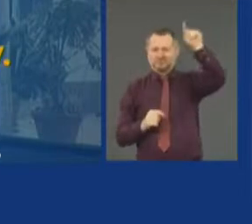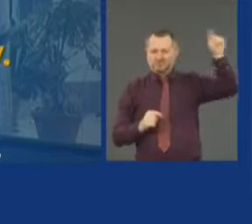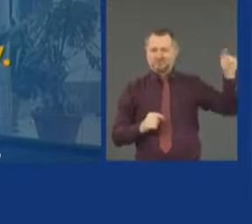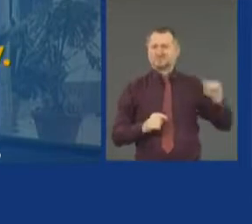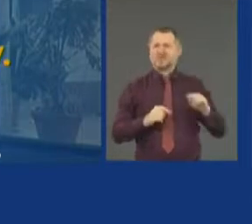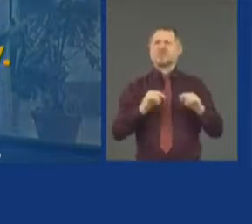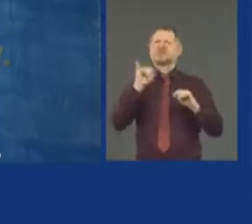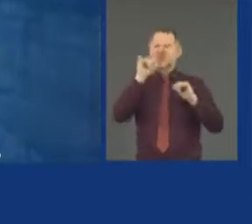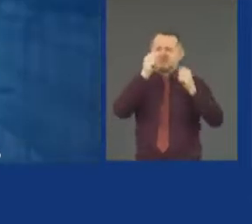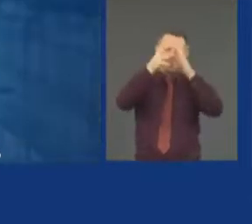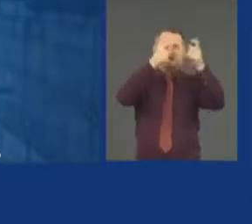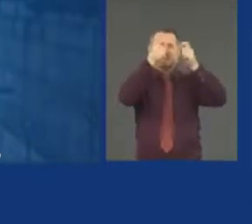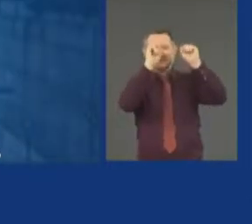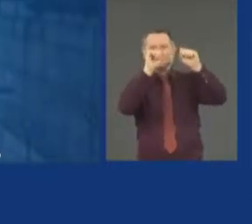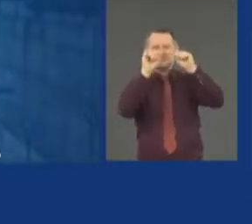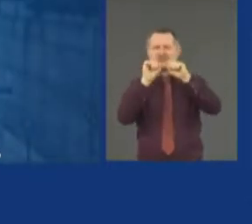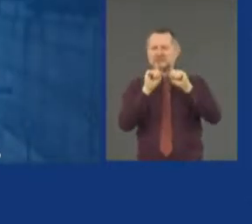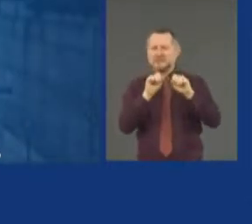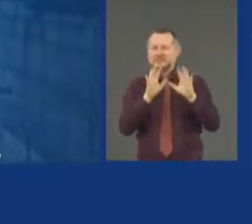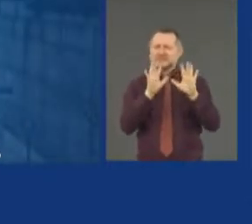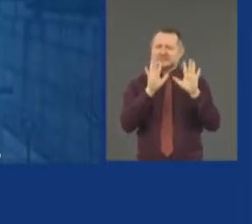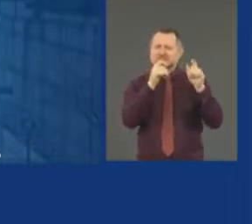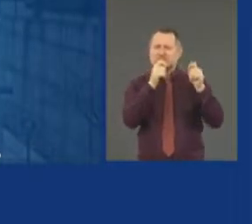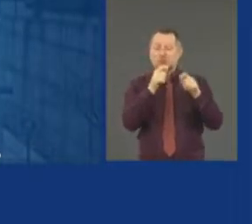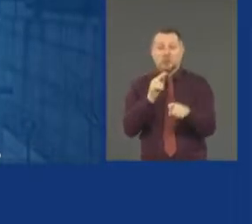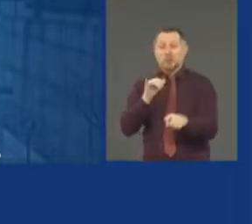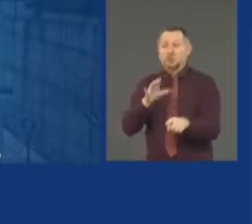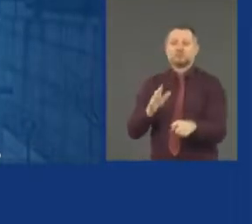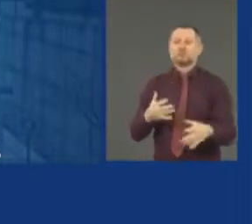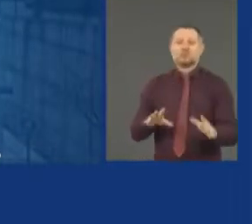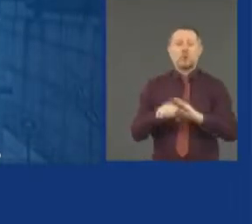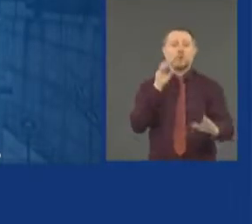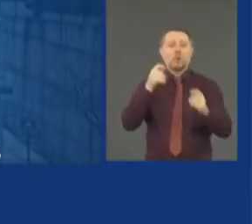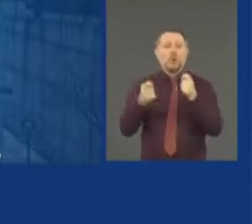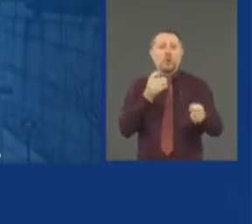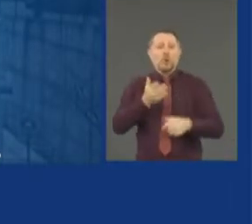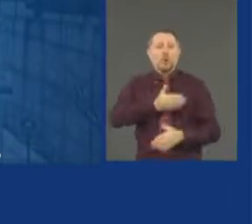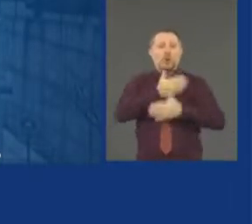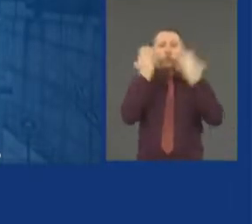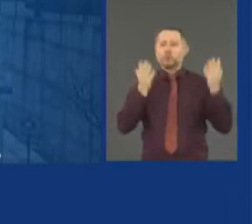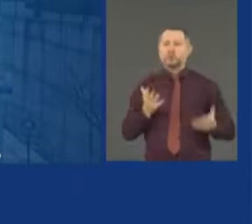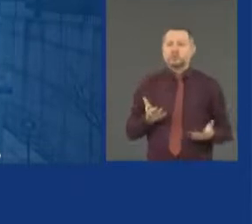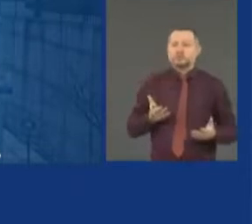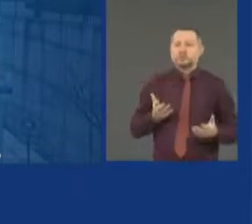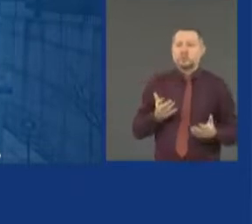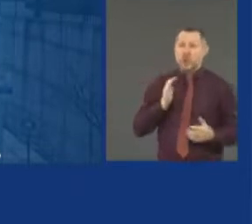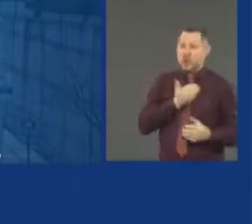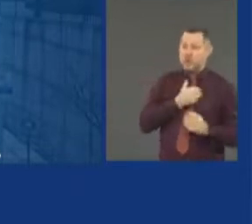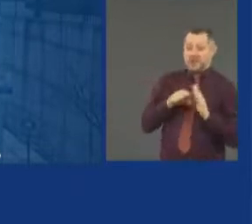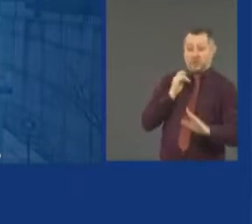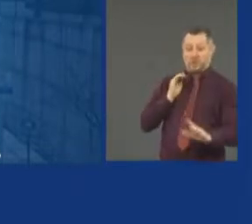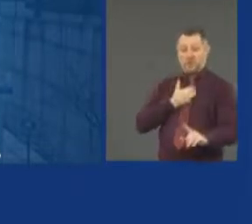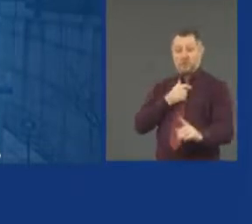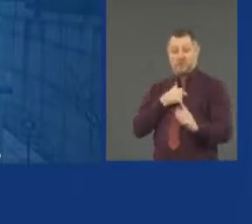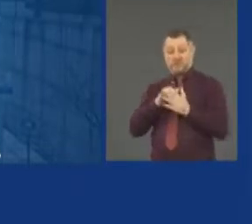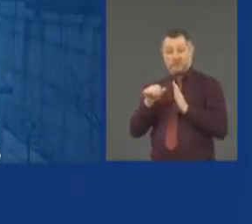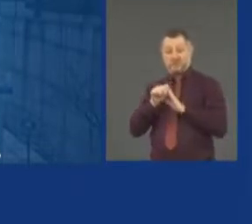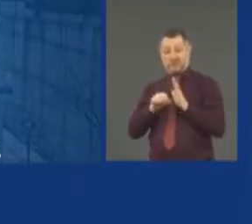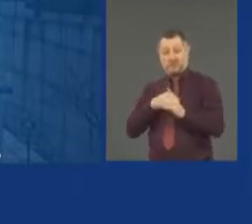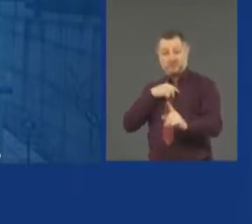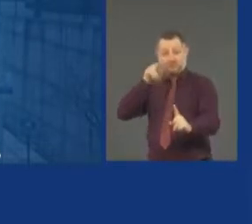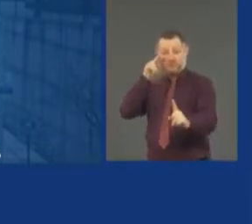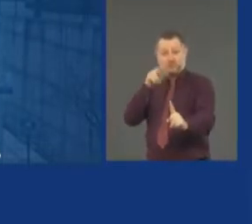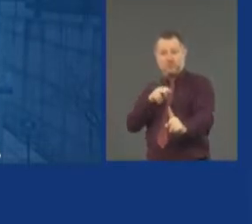Except in New York City. Now, from the state's point of view, I have offered all the mayors of the